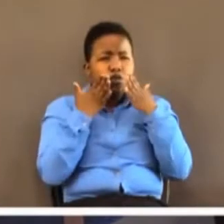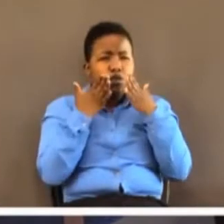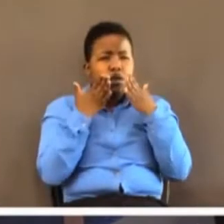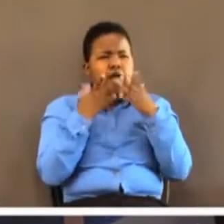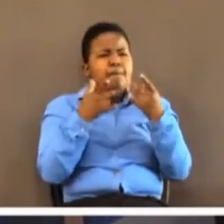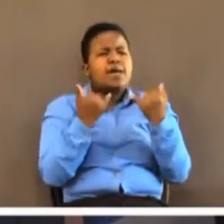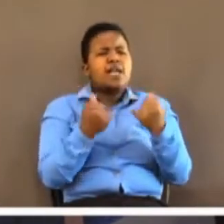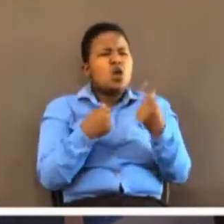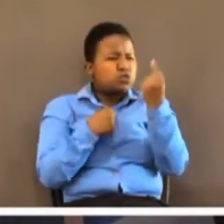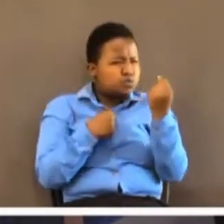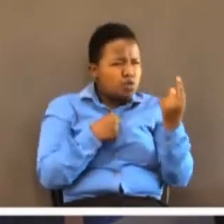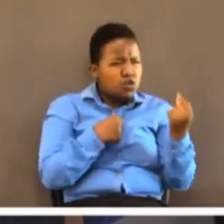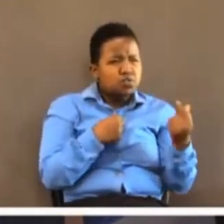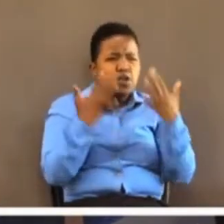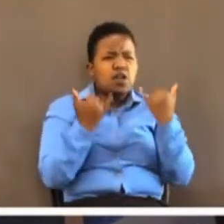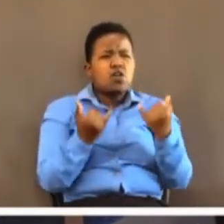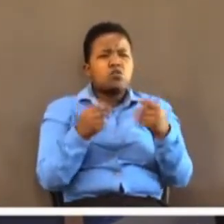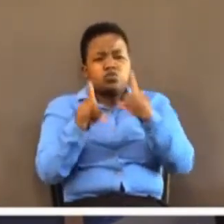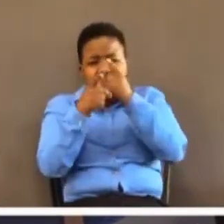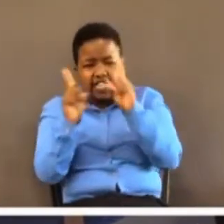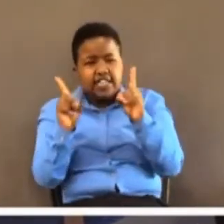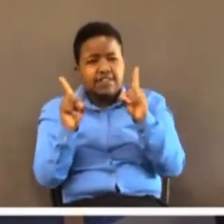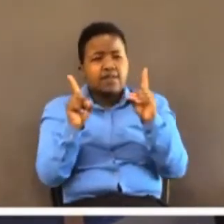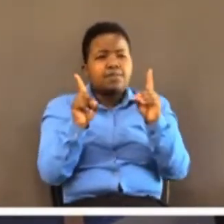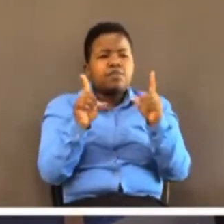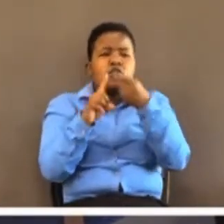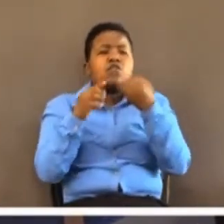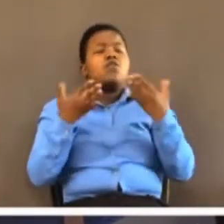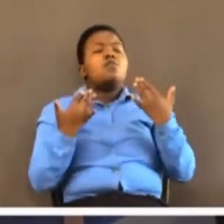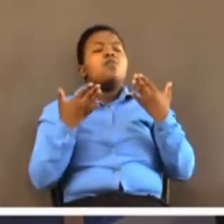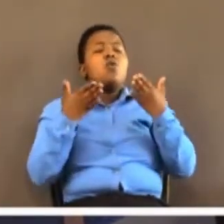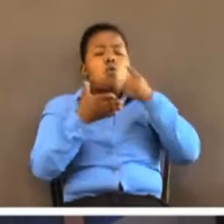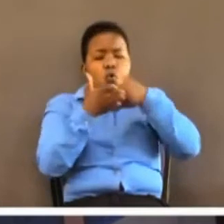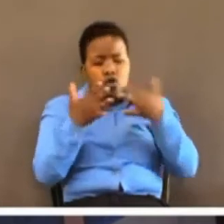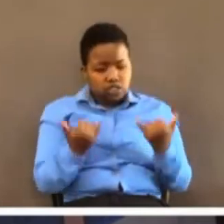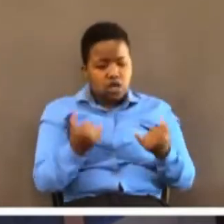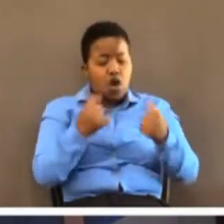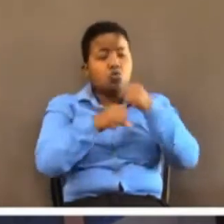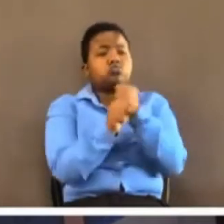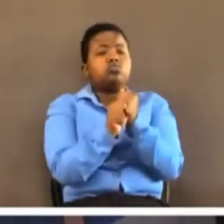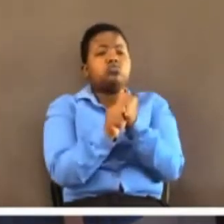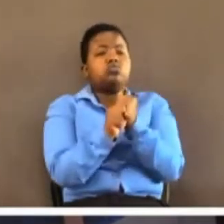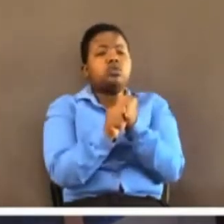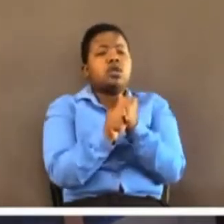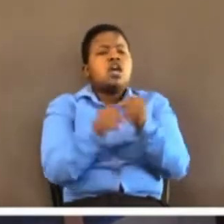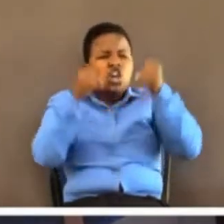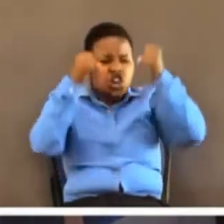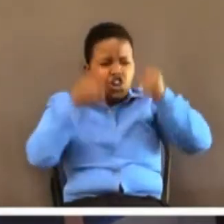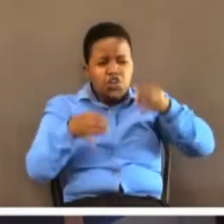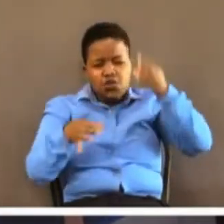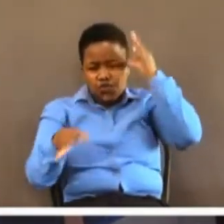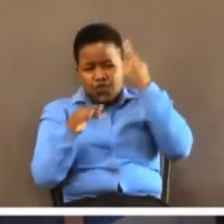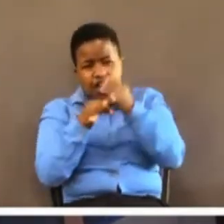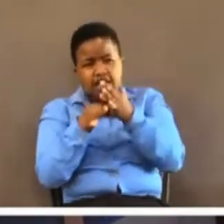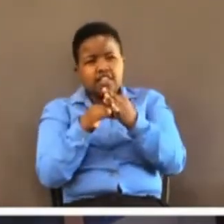to deliver them from their present problems. They needed a new faith. They needed a new vision